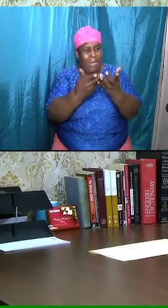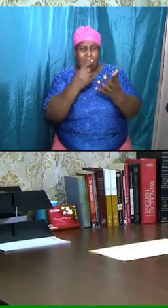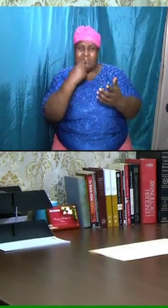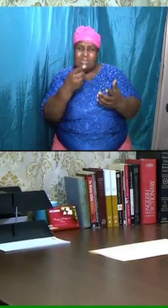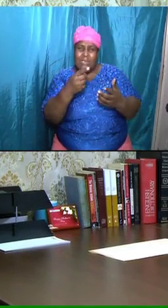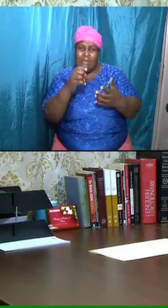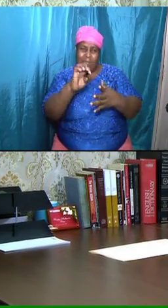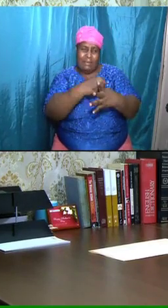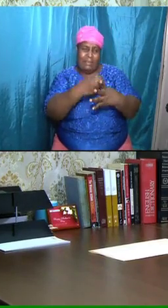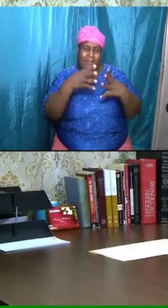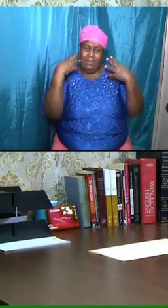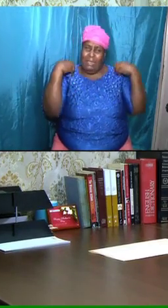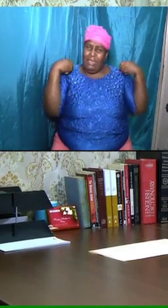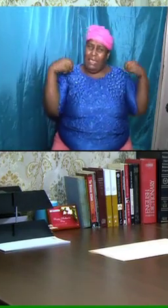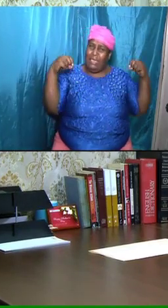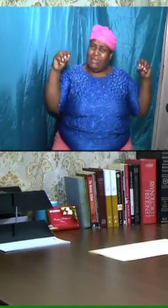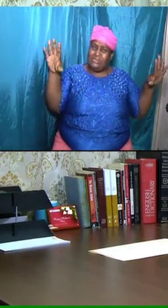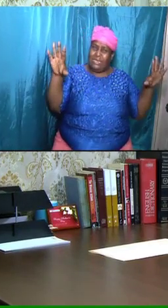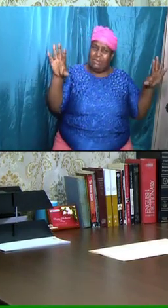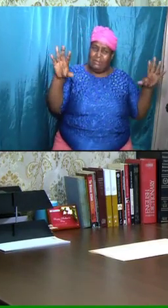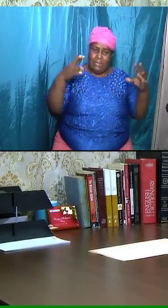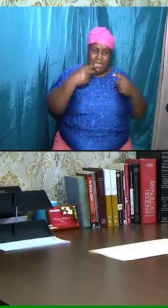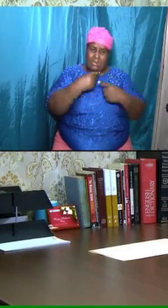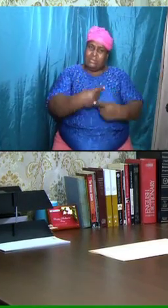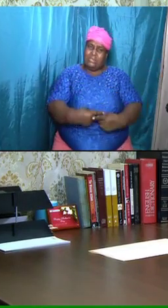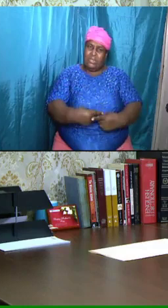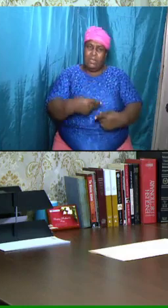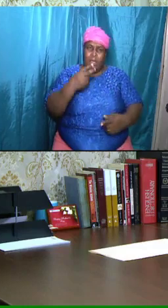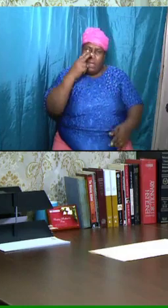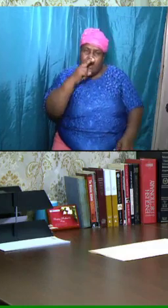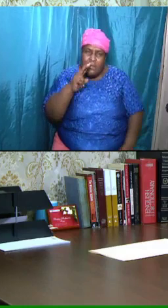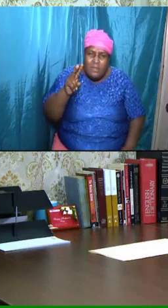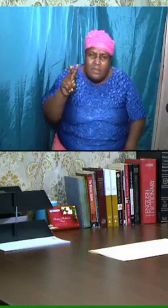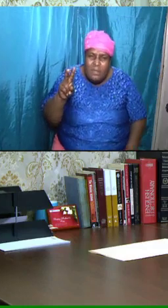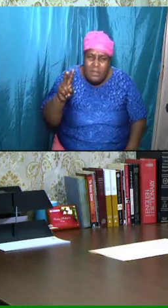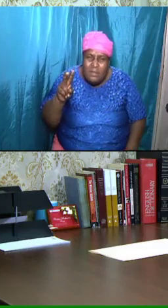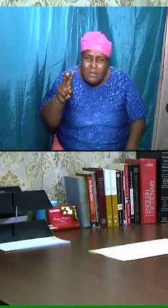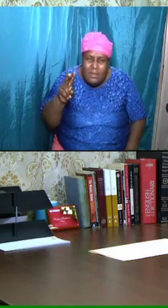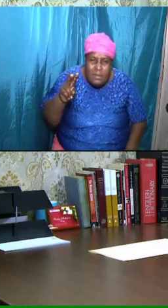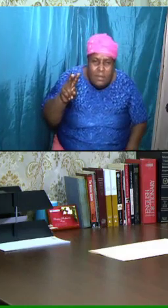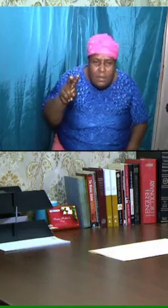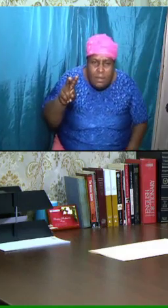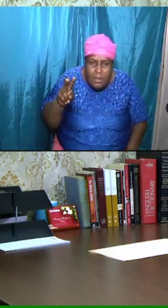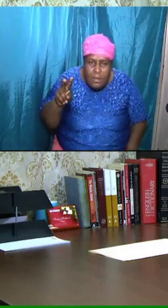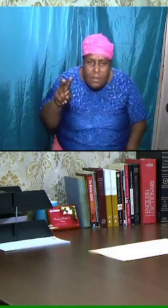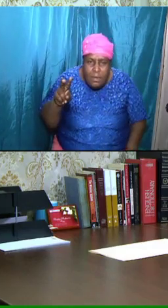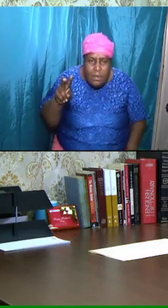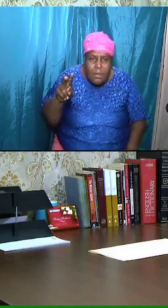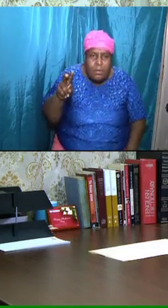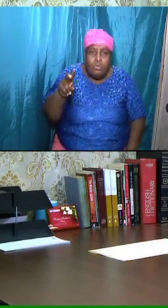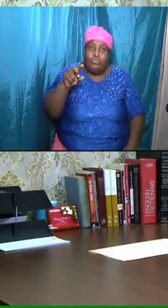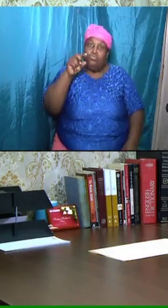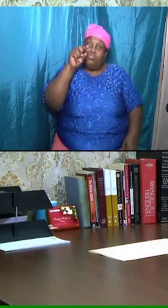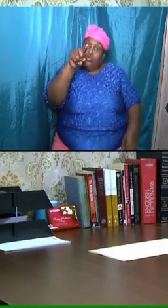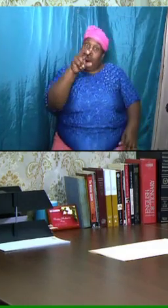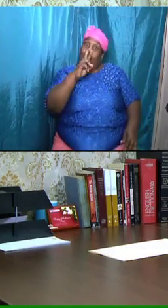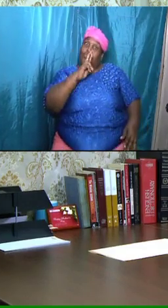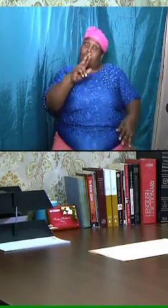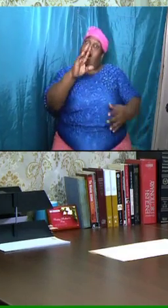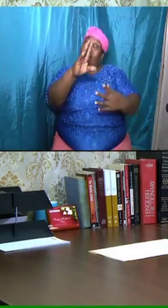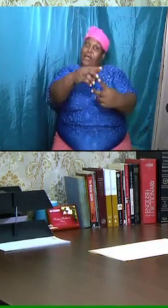this. Don't take what you have lightly as a child of God. You are special.